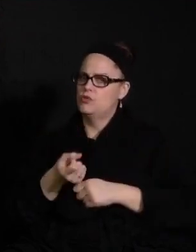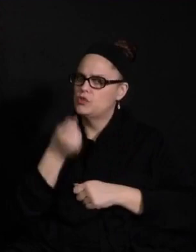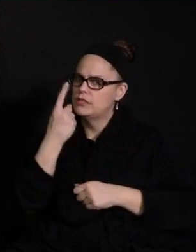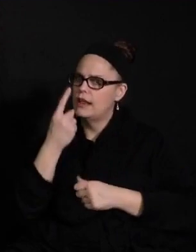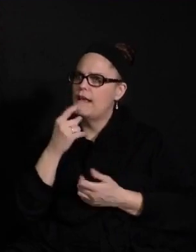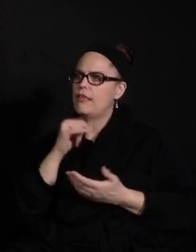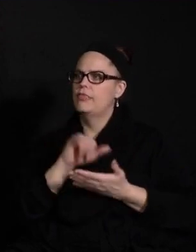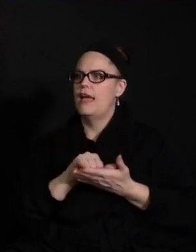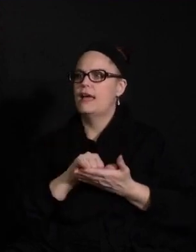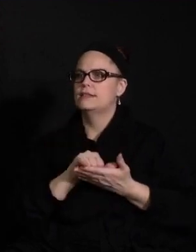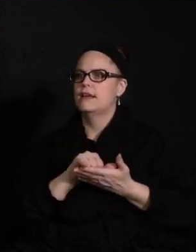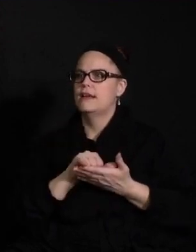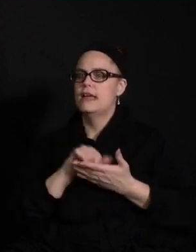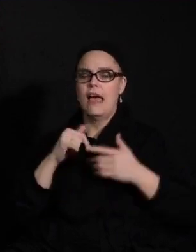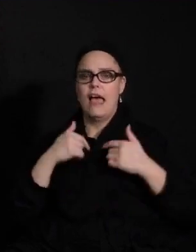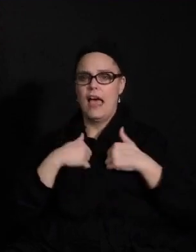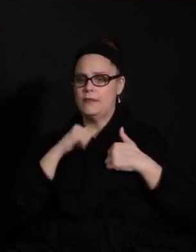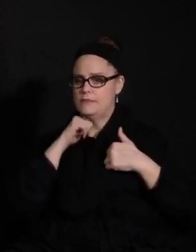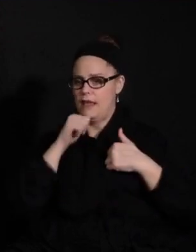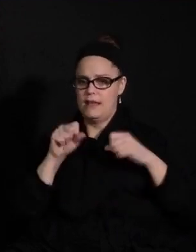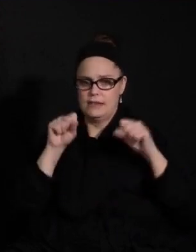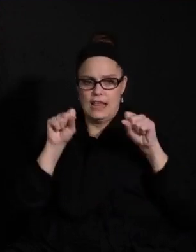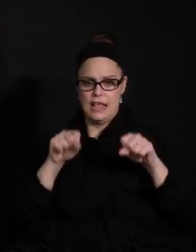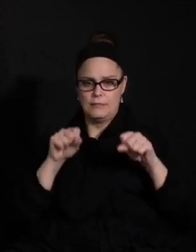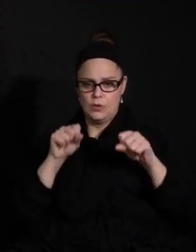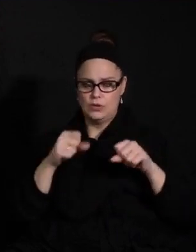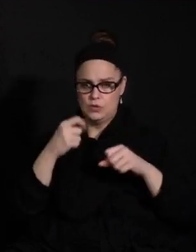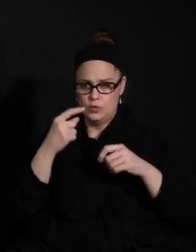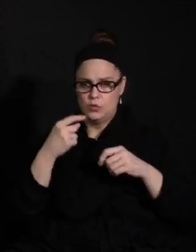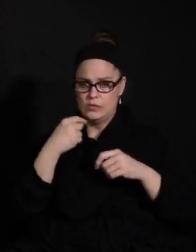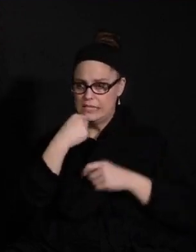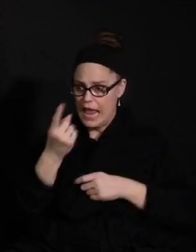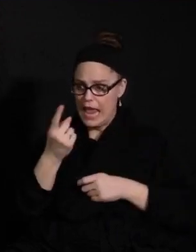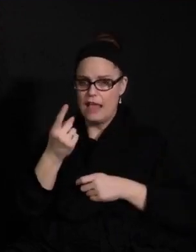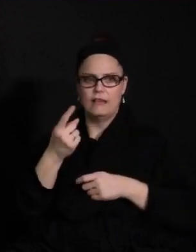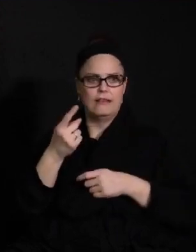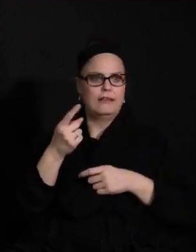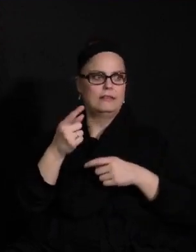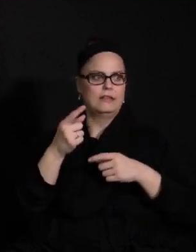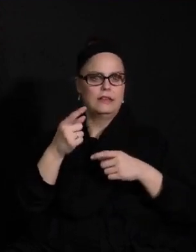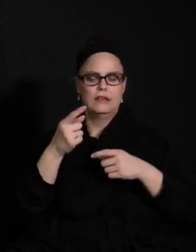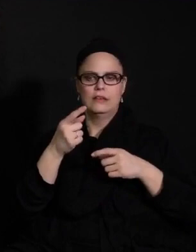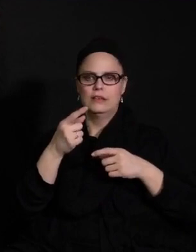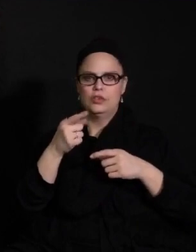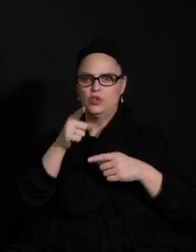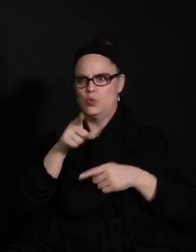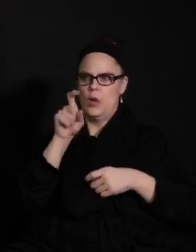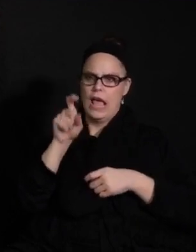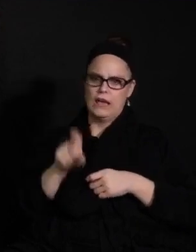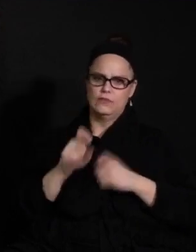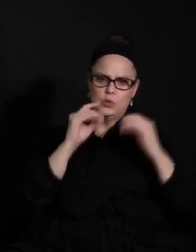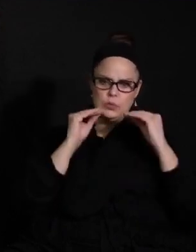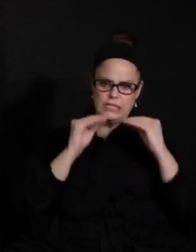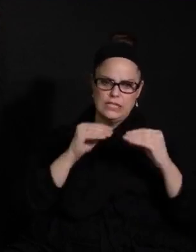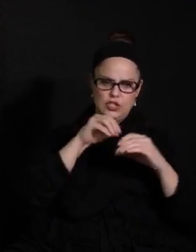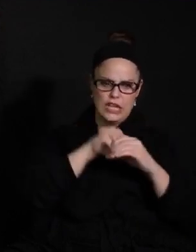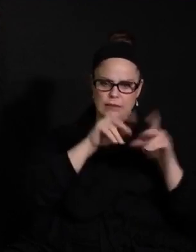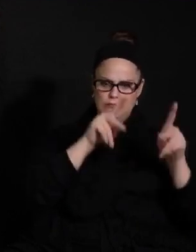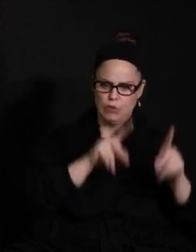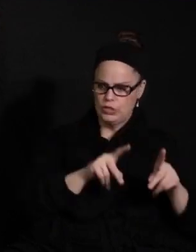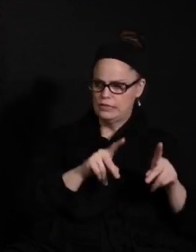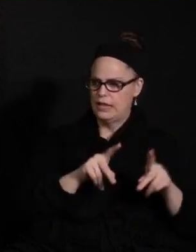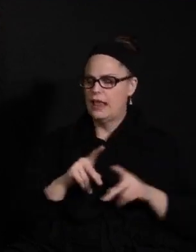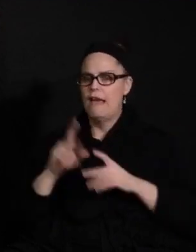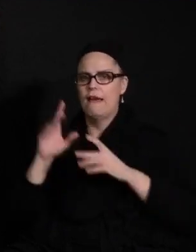that I am not able to say to you and to direct you to say you have to teach students that are in person and